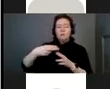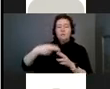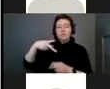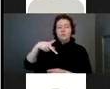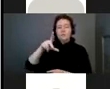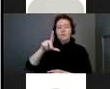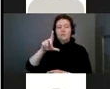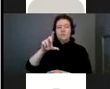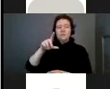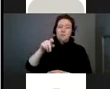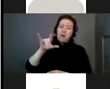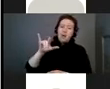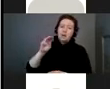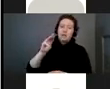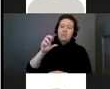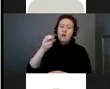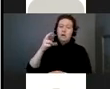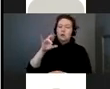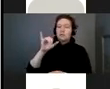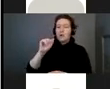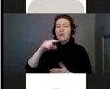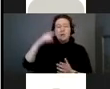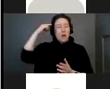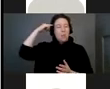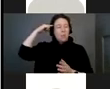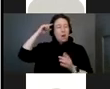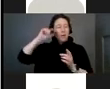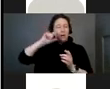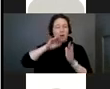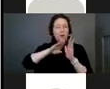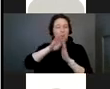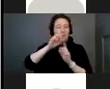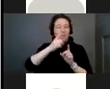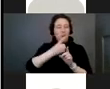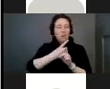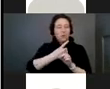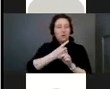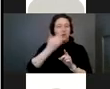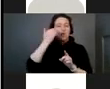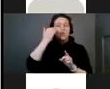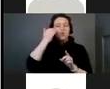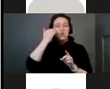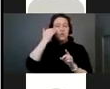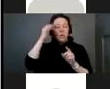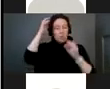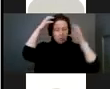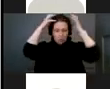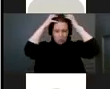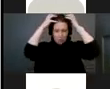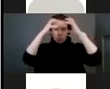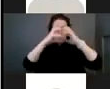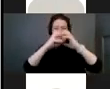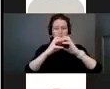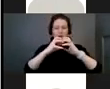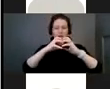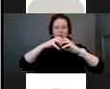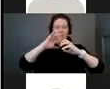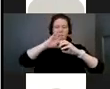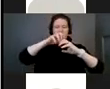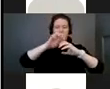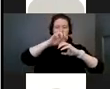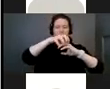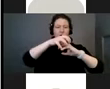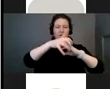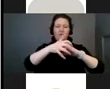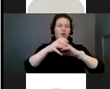And when the brain was forming, it didn't make the nice deep folds that we see in a typical brain. It's more